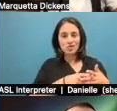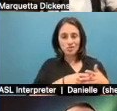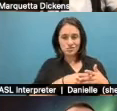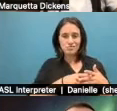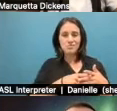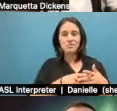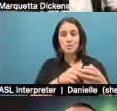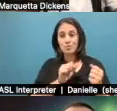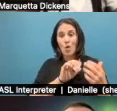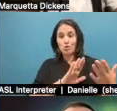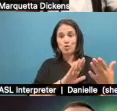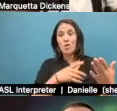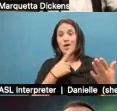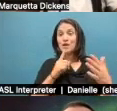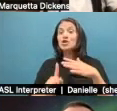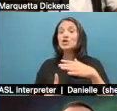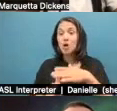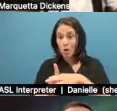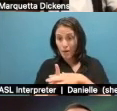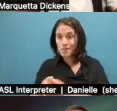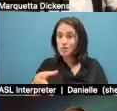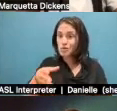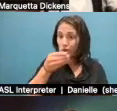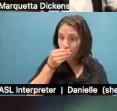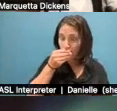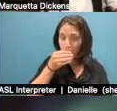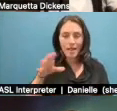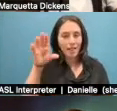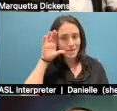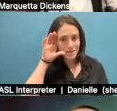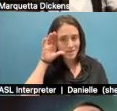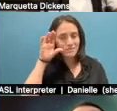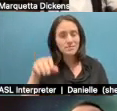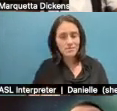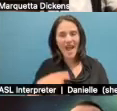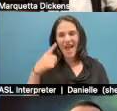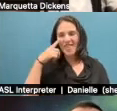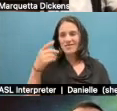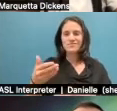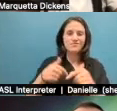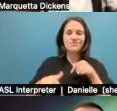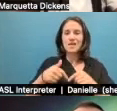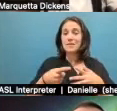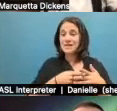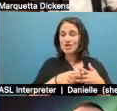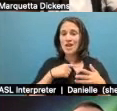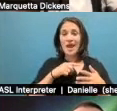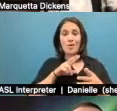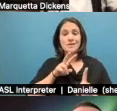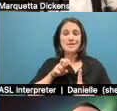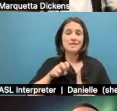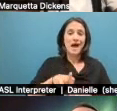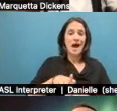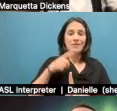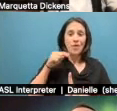show up and shut up and listen. I think that, you know, initially I was assigned to do a story for NC State Magazine